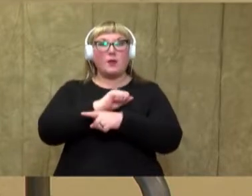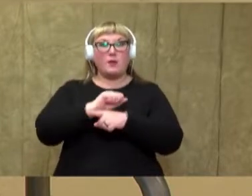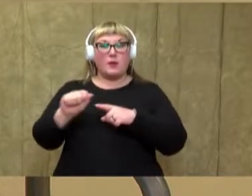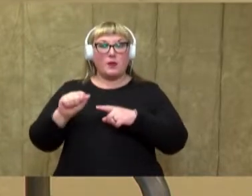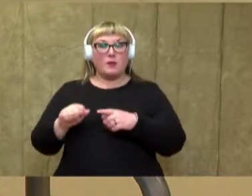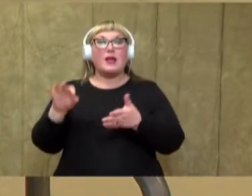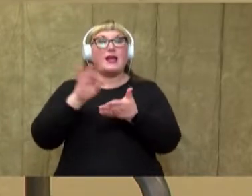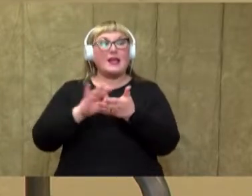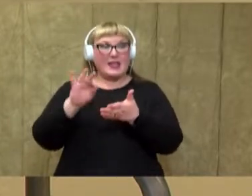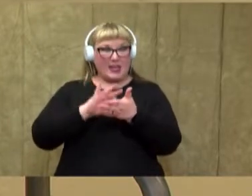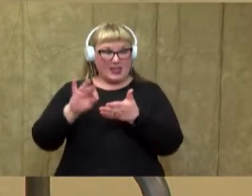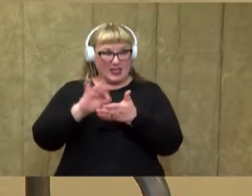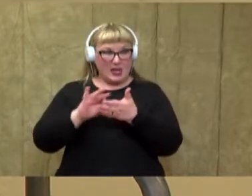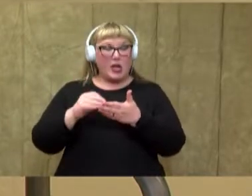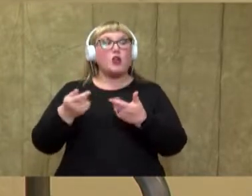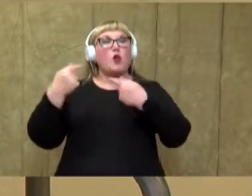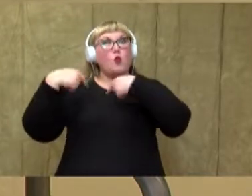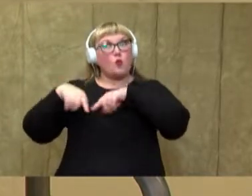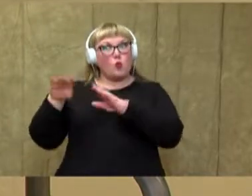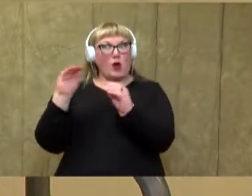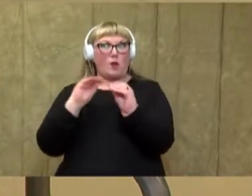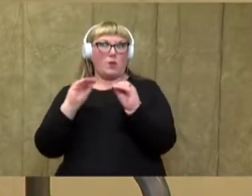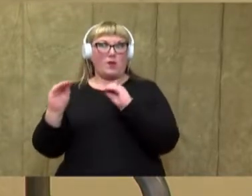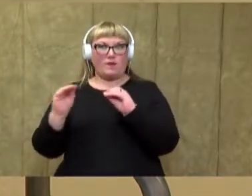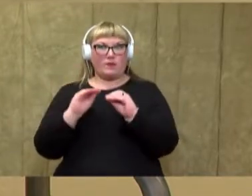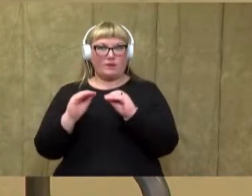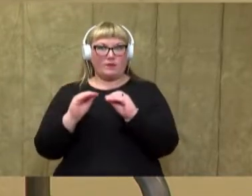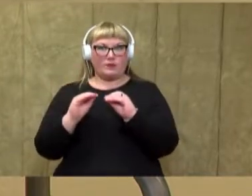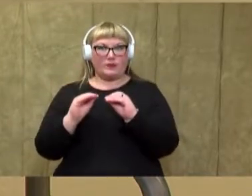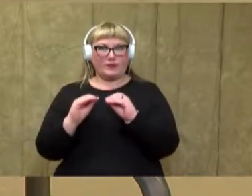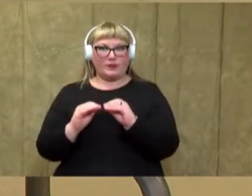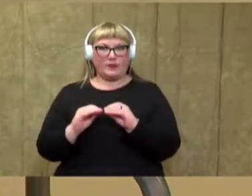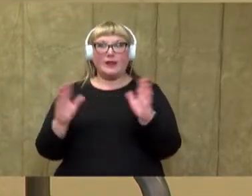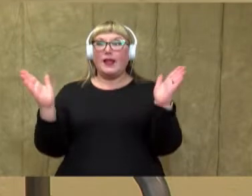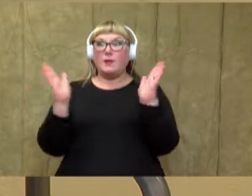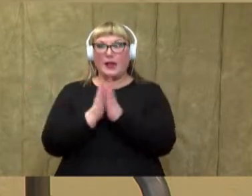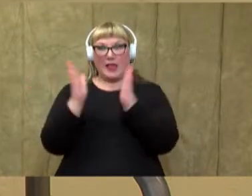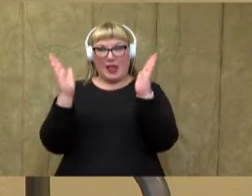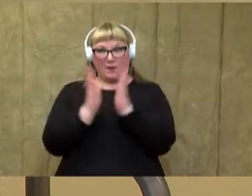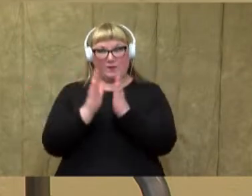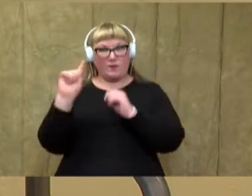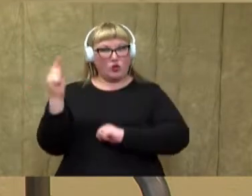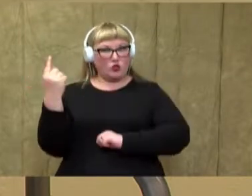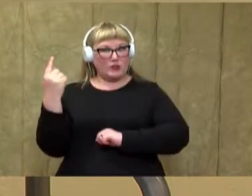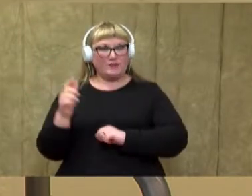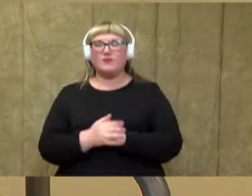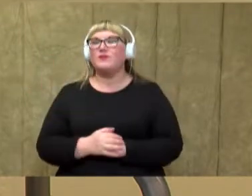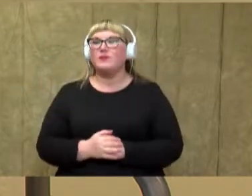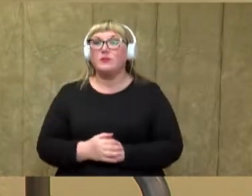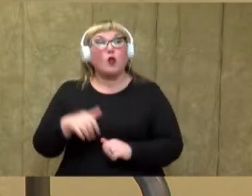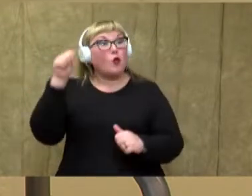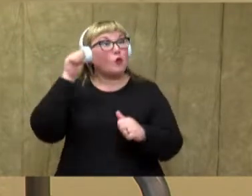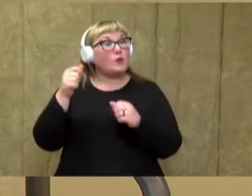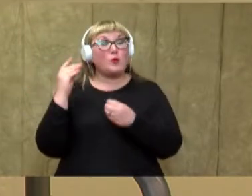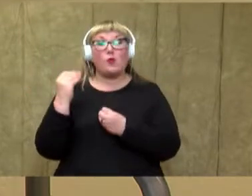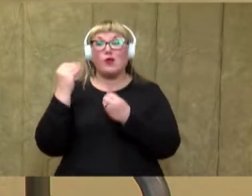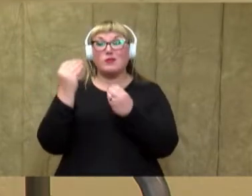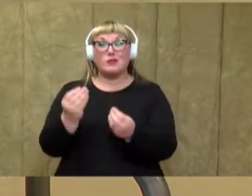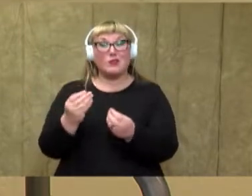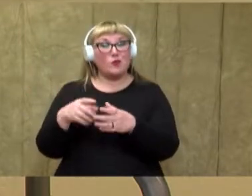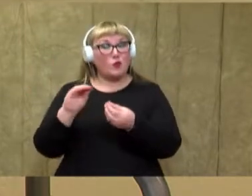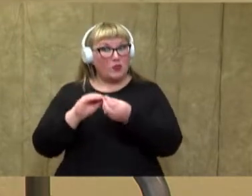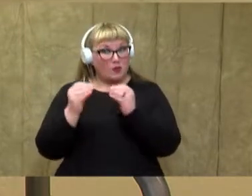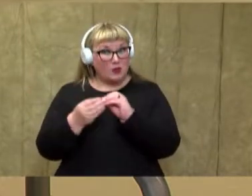on while moving. Okay so to begin we're just gonna simply clap. Remember when I give you the number